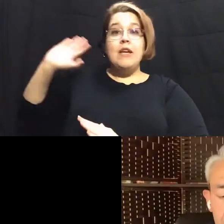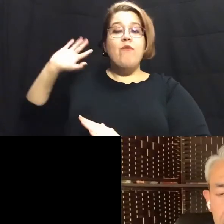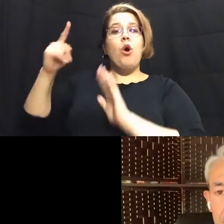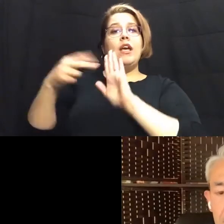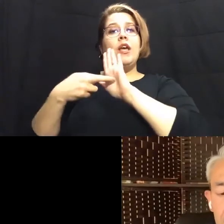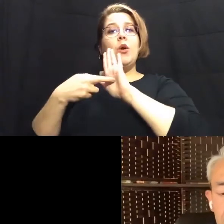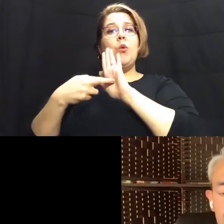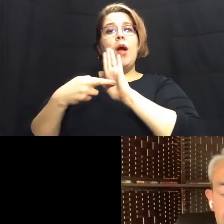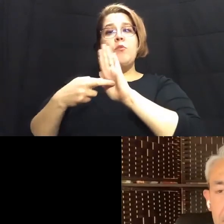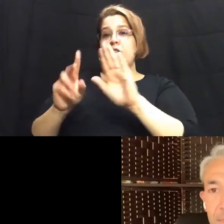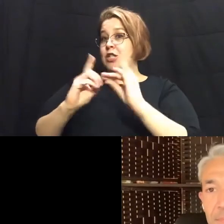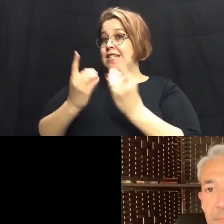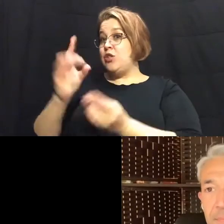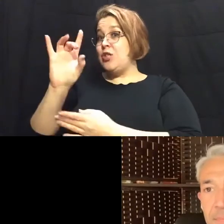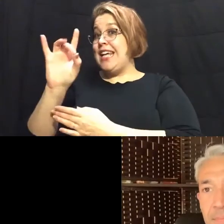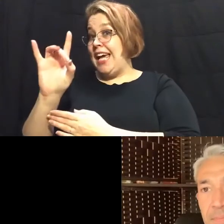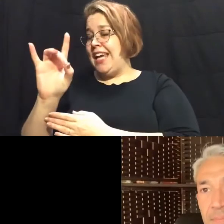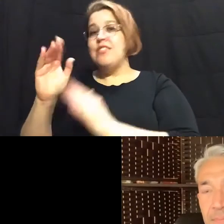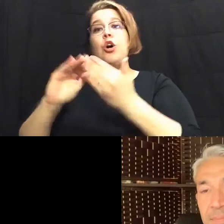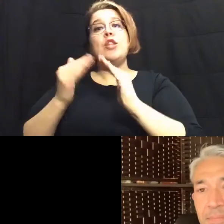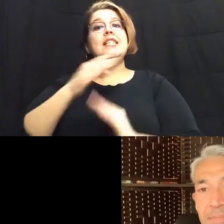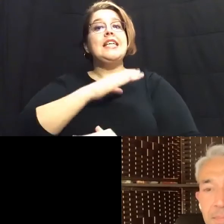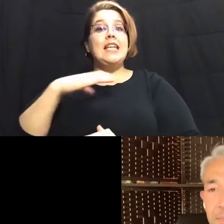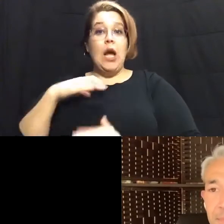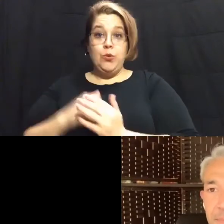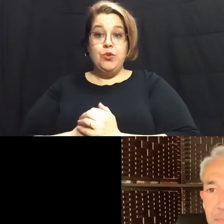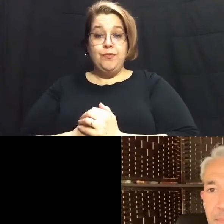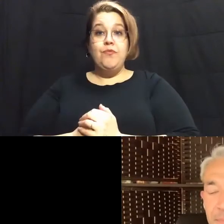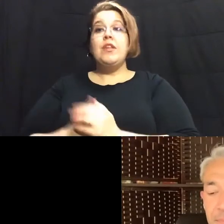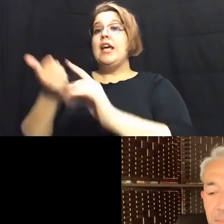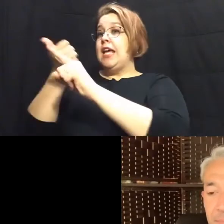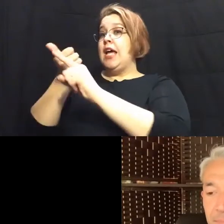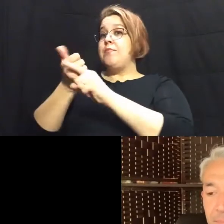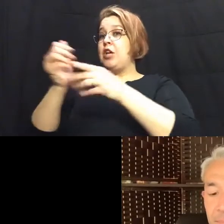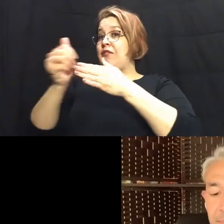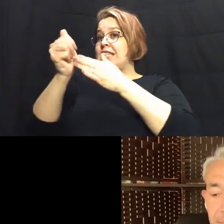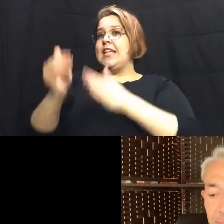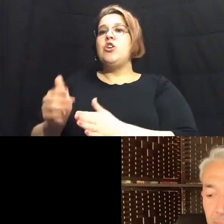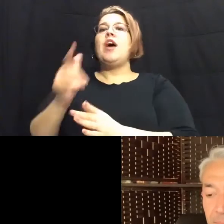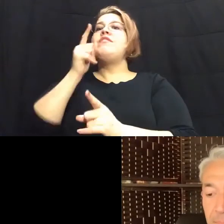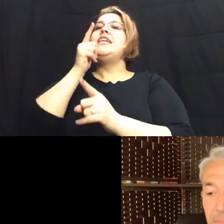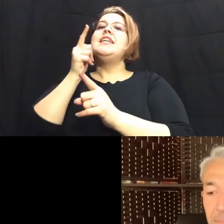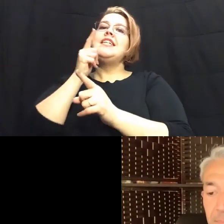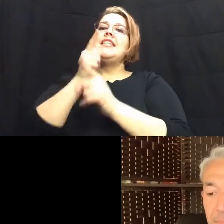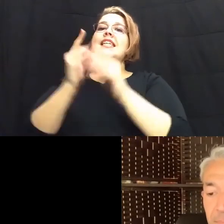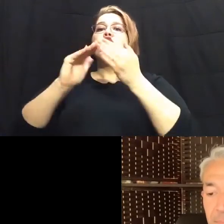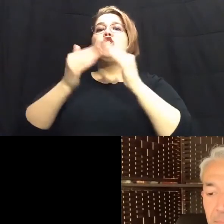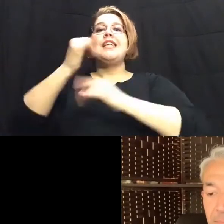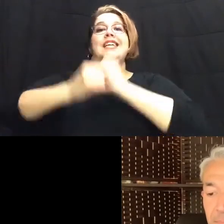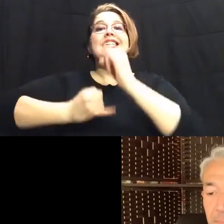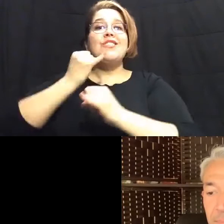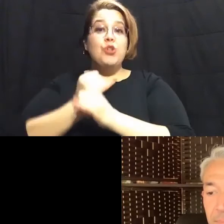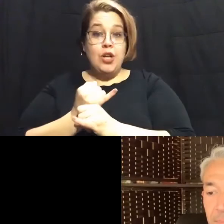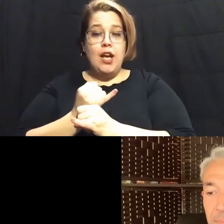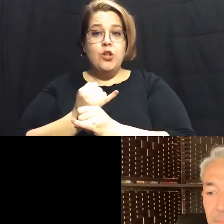district 8 on city council he serves as chairman of the sister cities international and